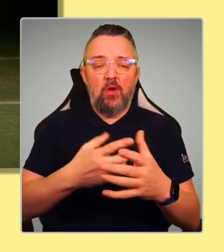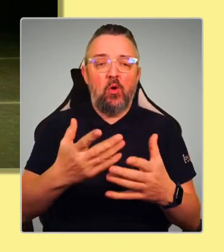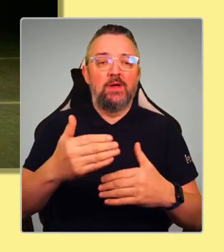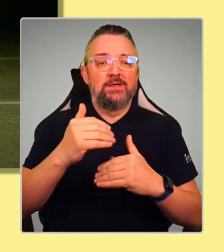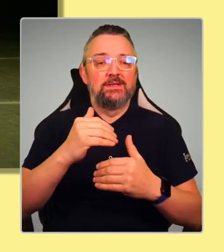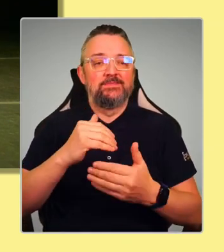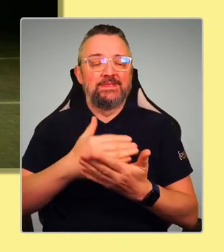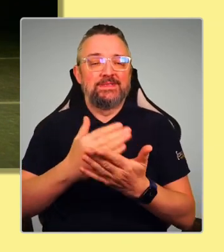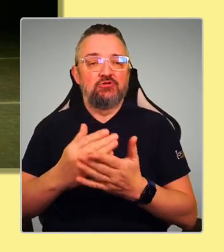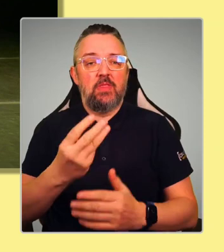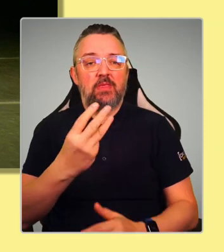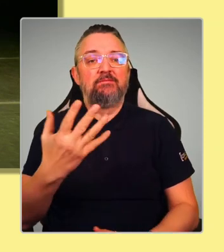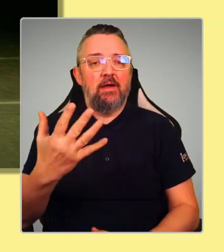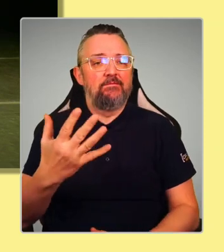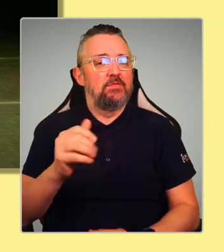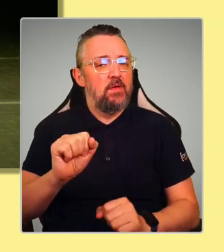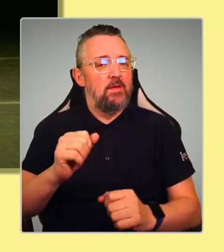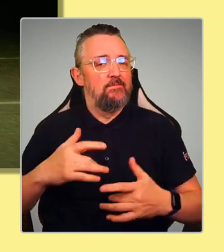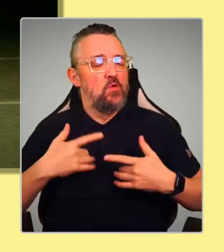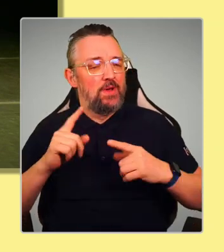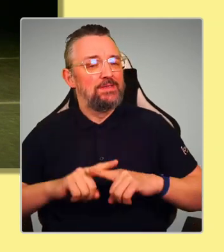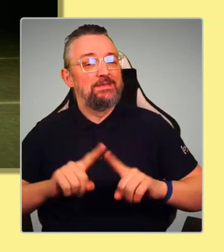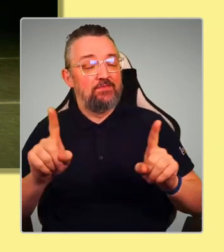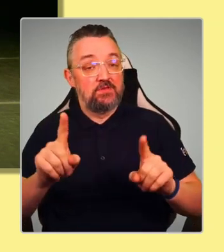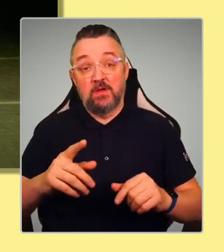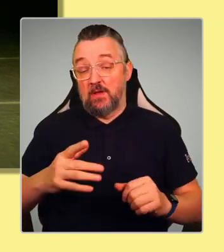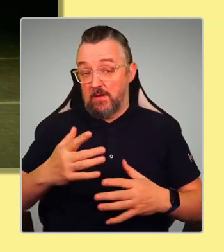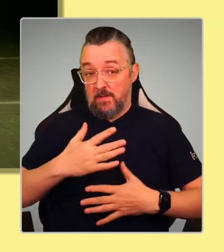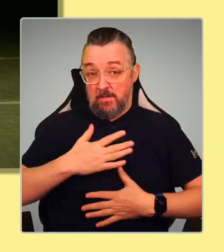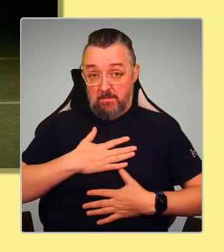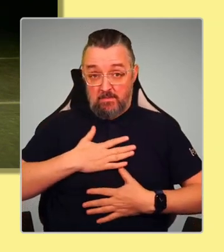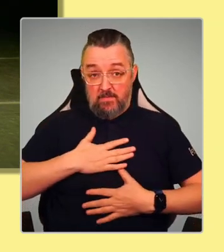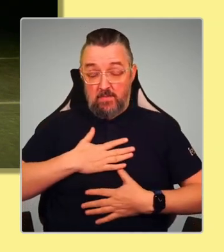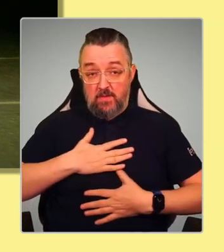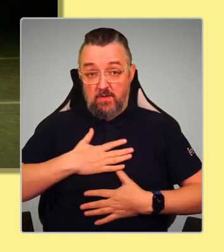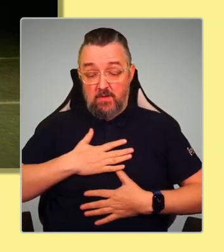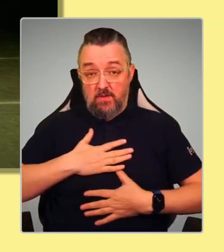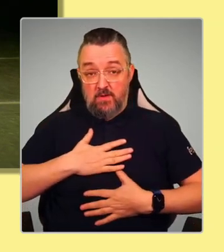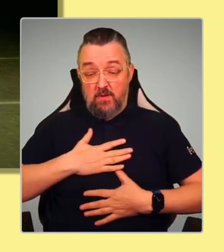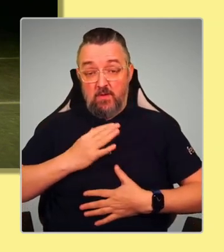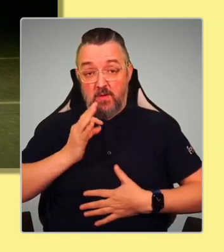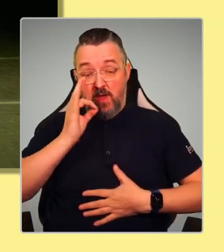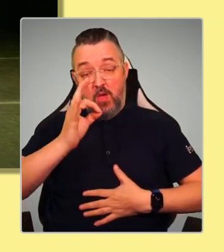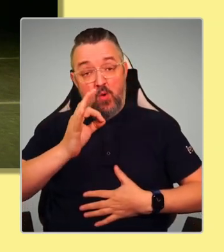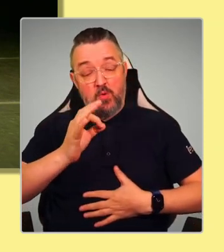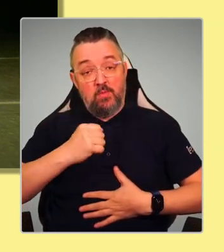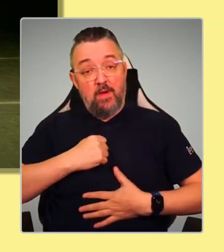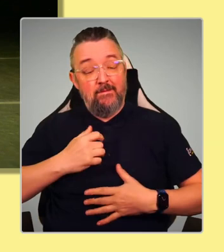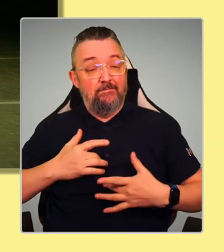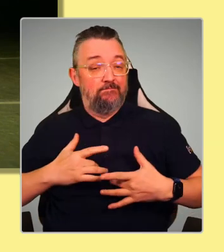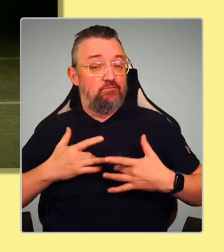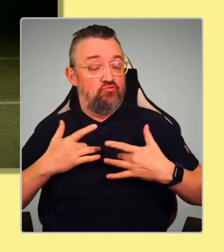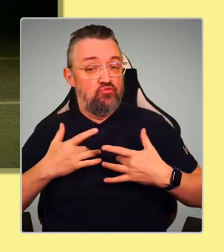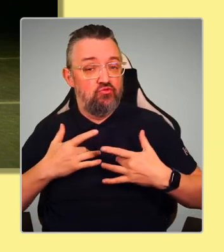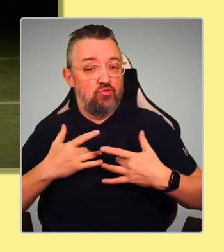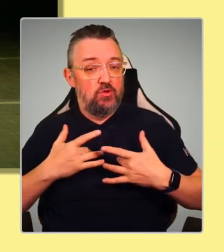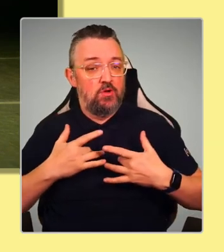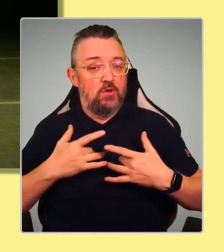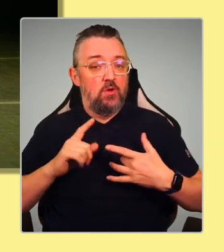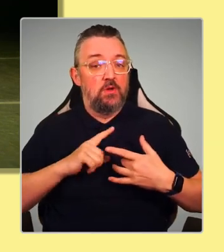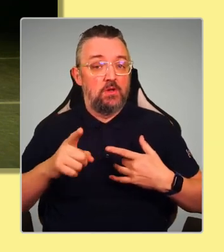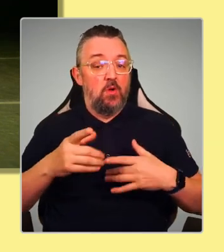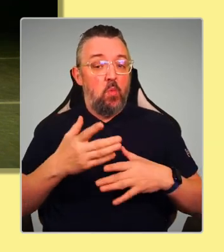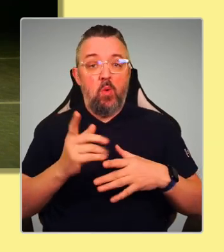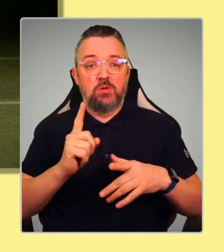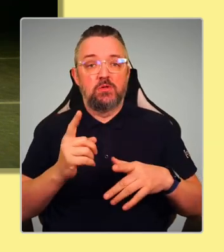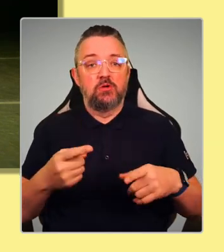My view is that that has come about with the cross-party. And